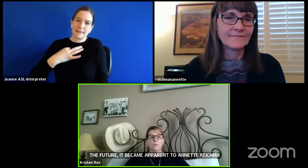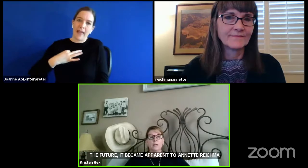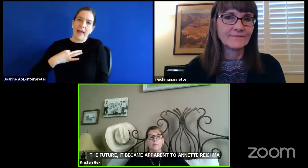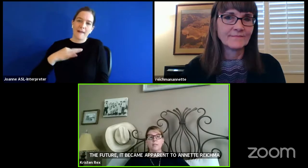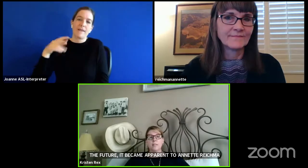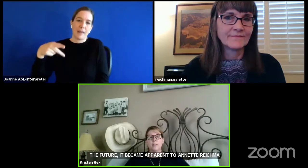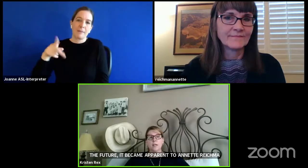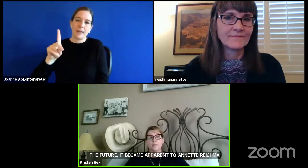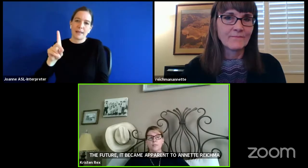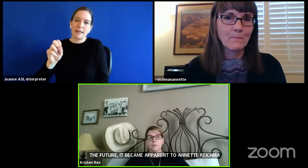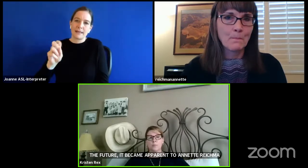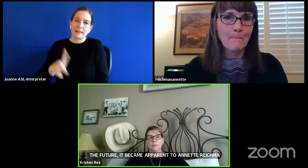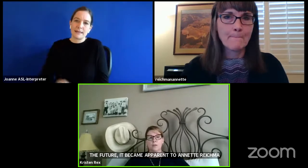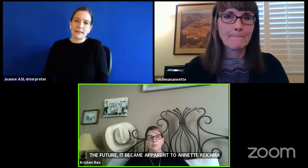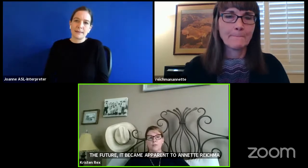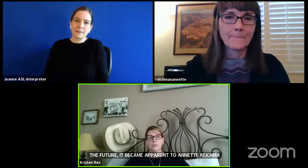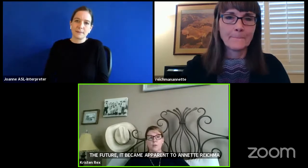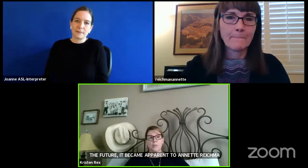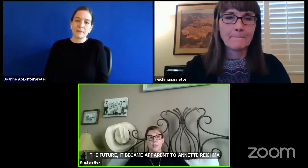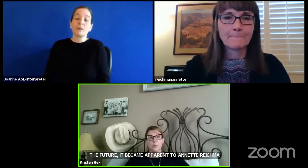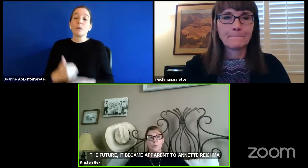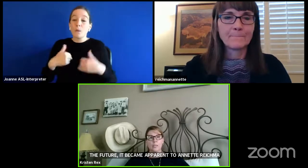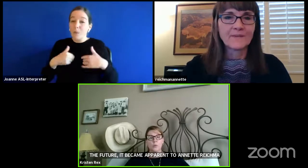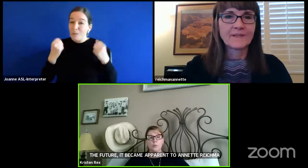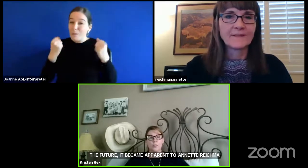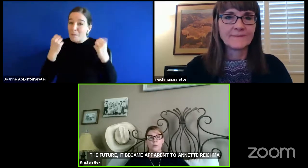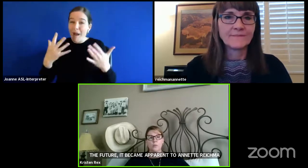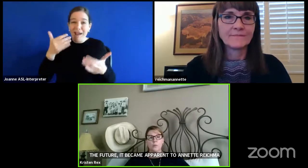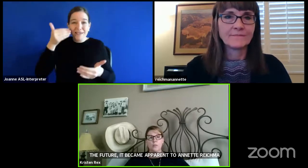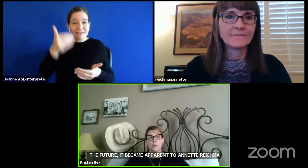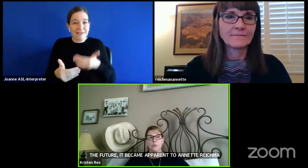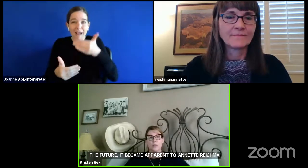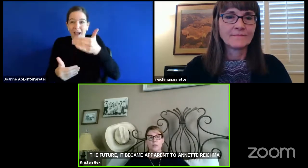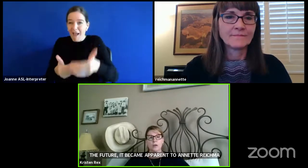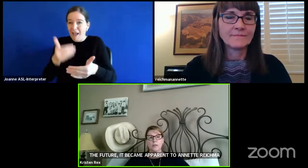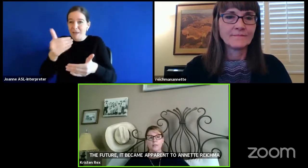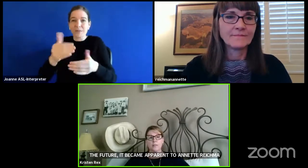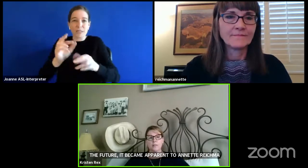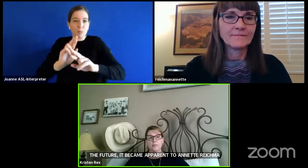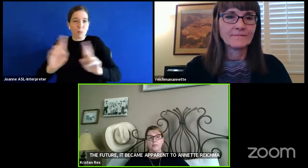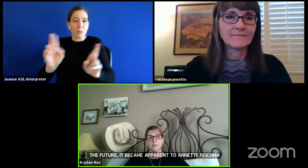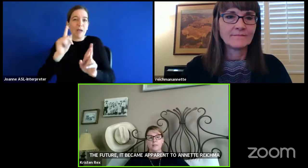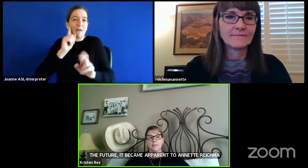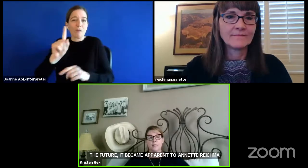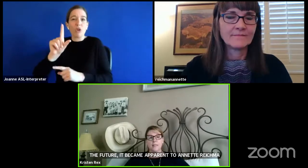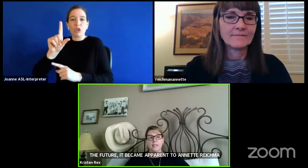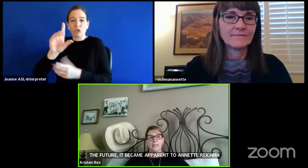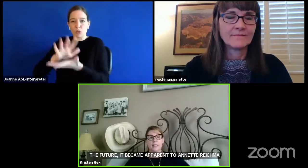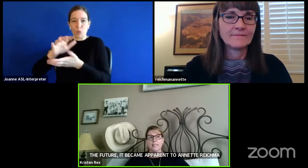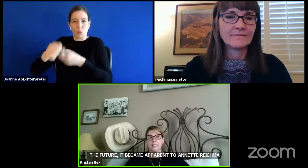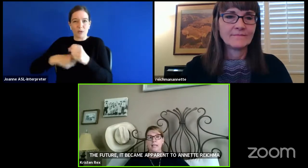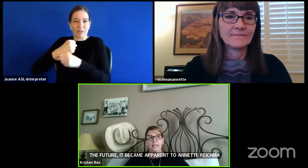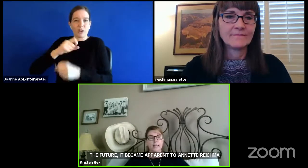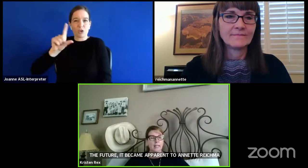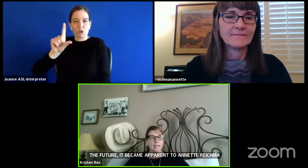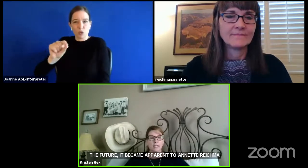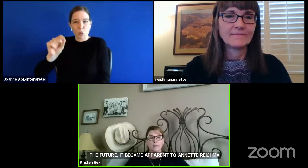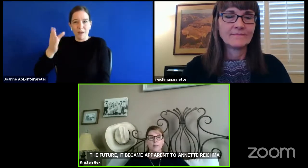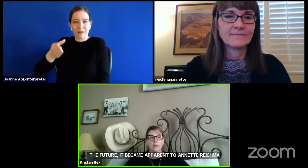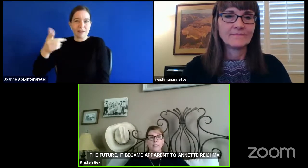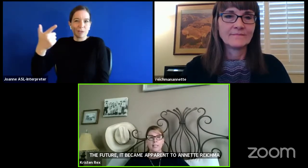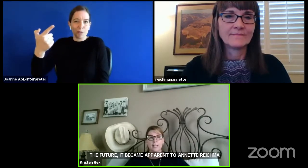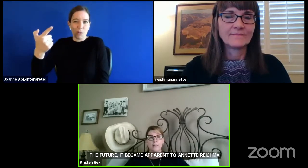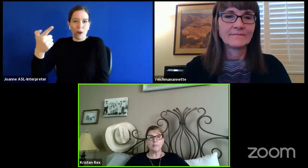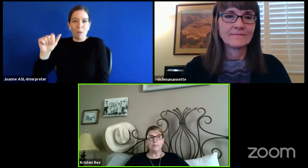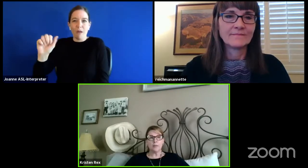We have many steps in preparing for the 2020-2021 school year in August, and I cannot think